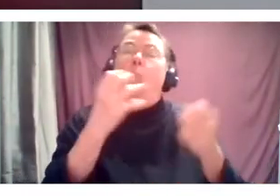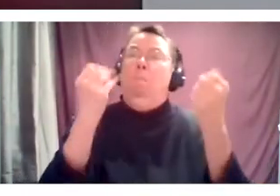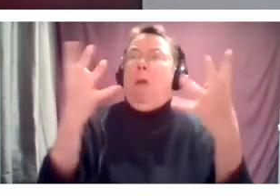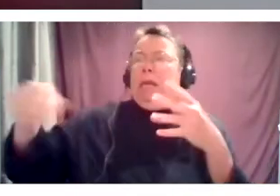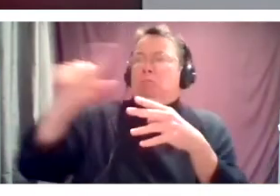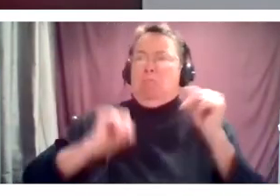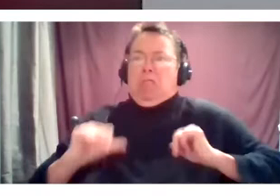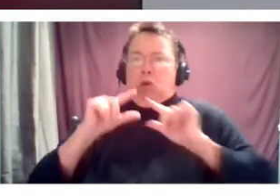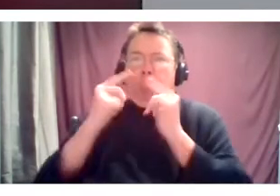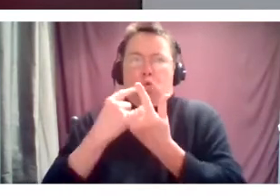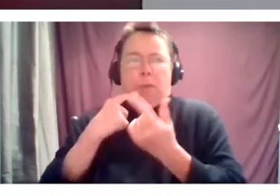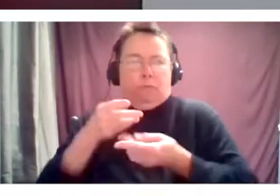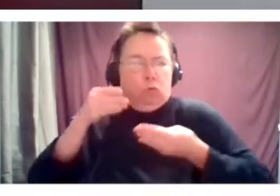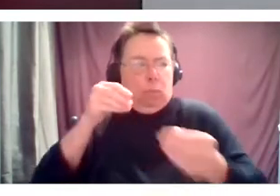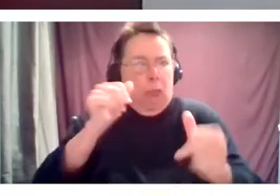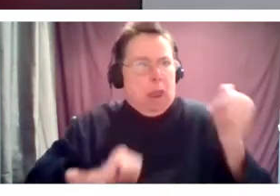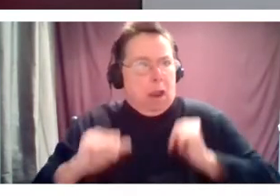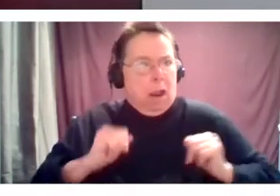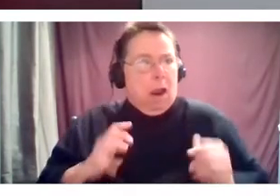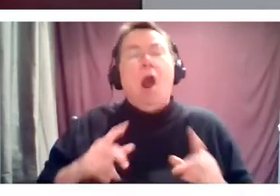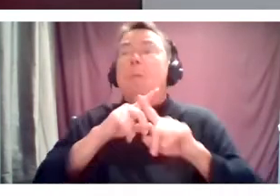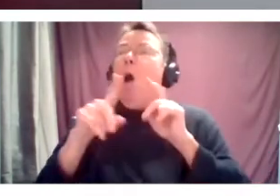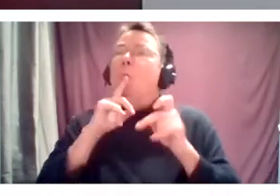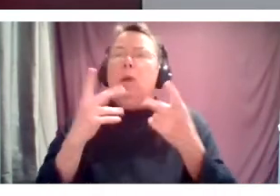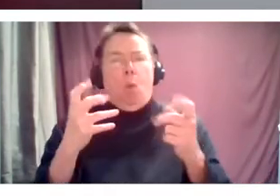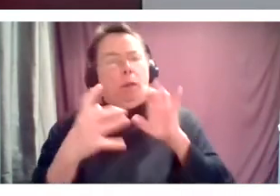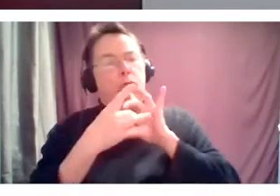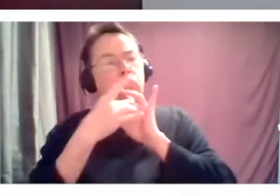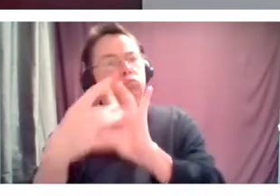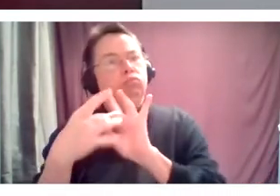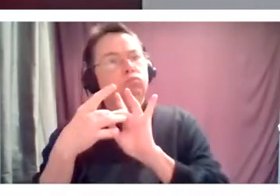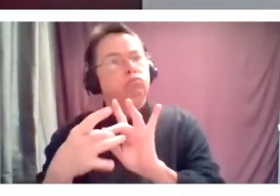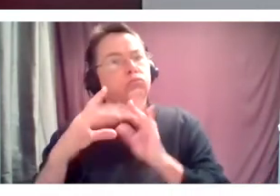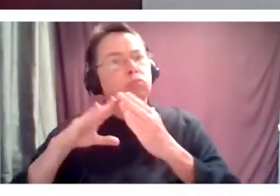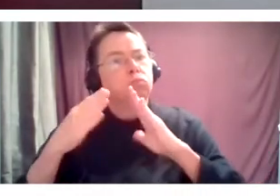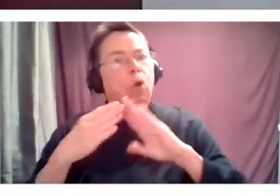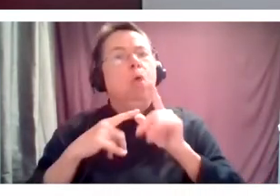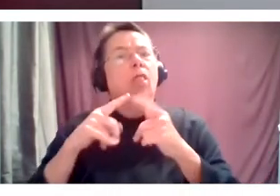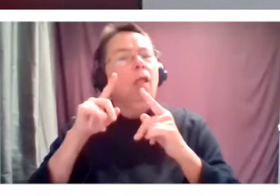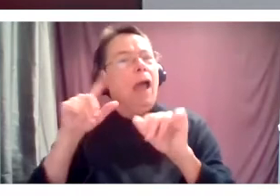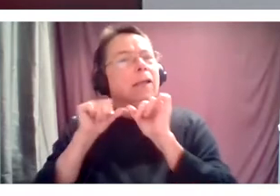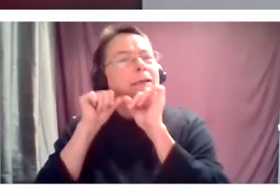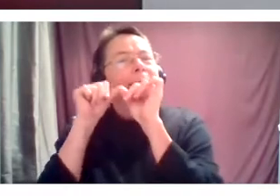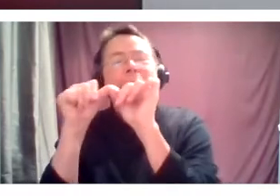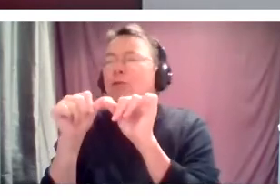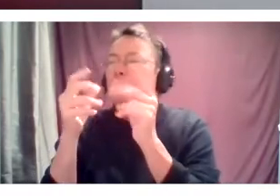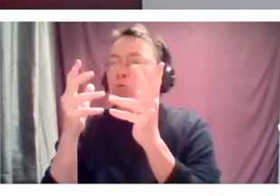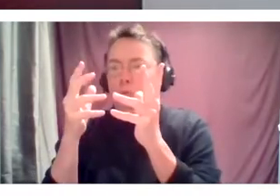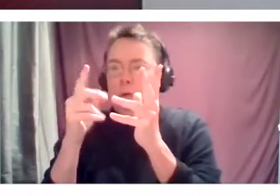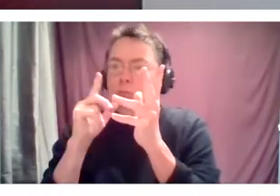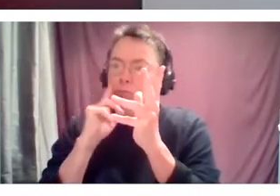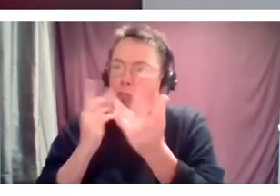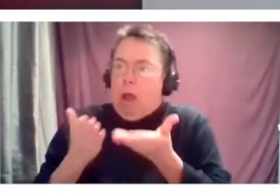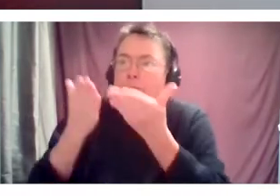but we are certainly trying to maintain a presence in the community in order to continue our dedication to the